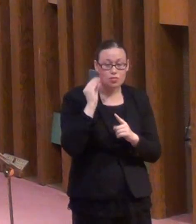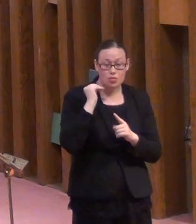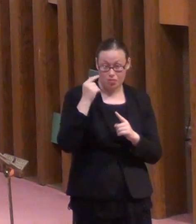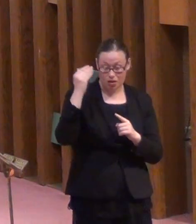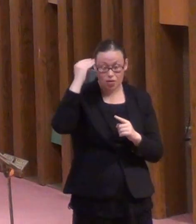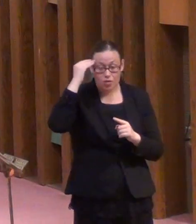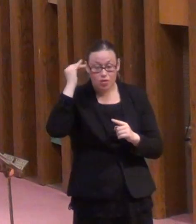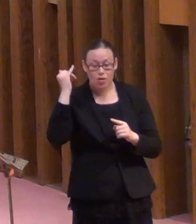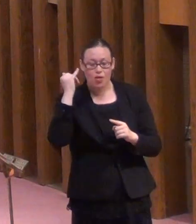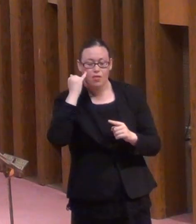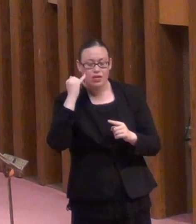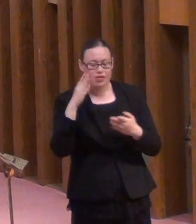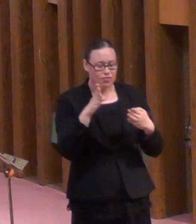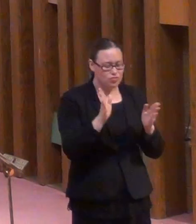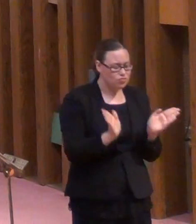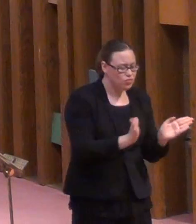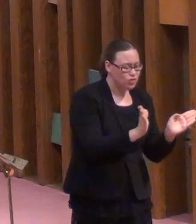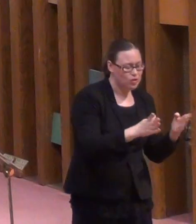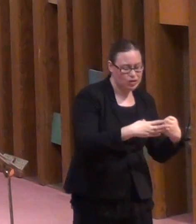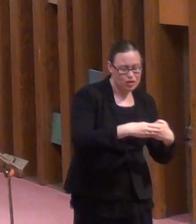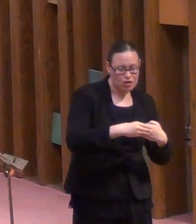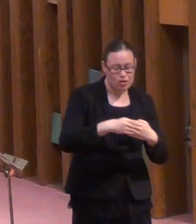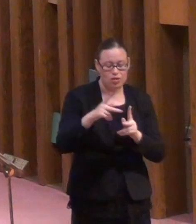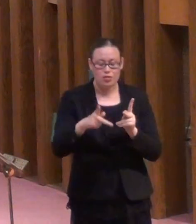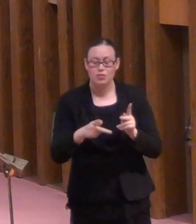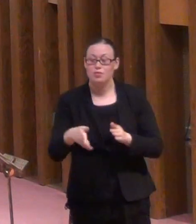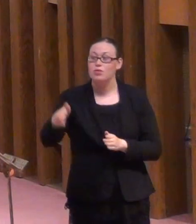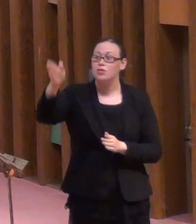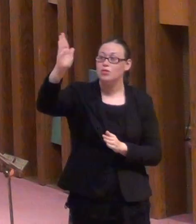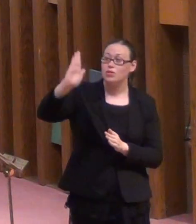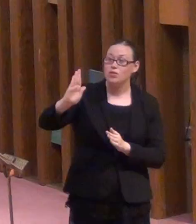God, the best things start happening.